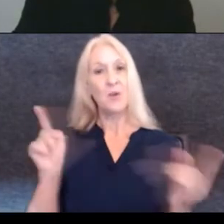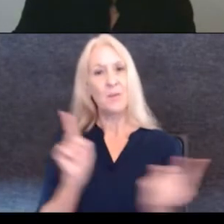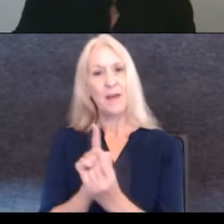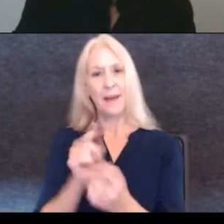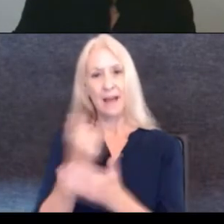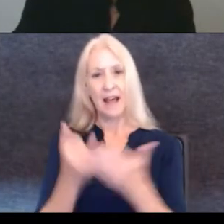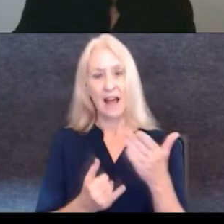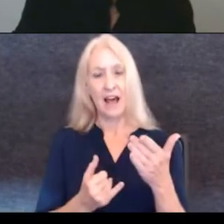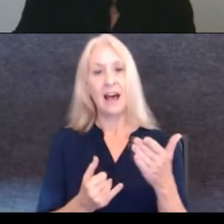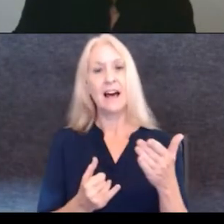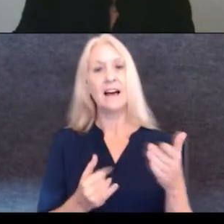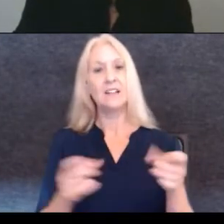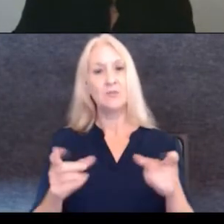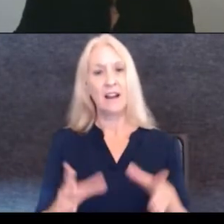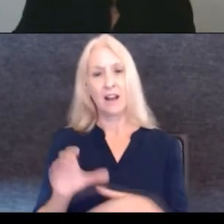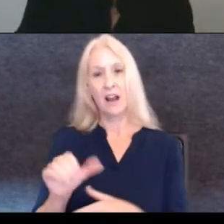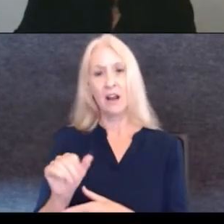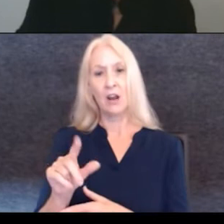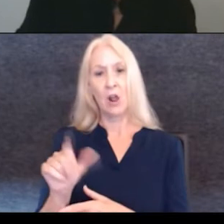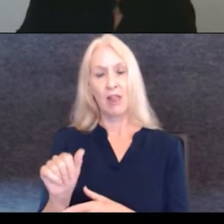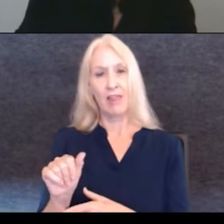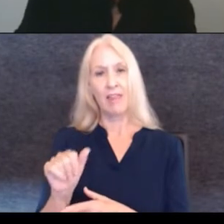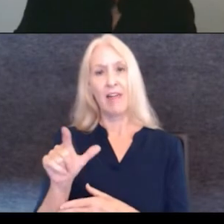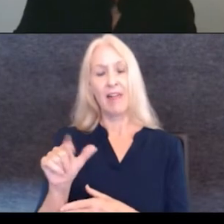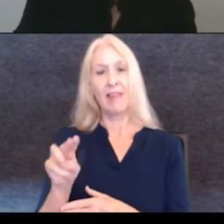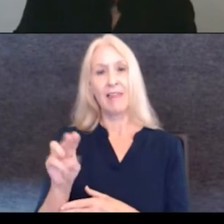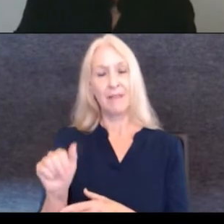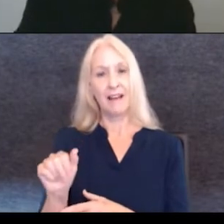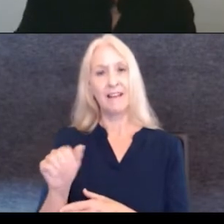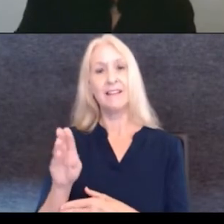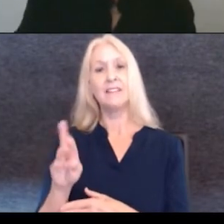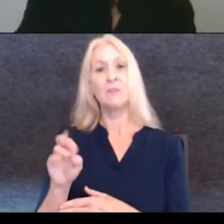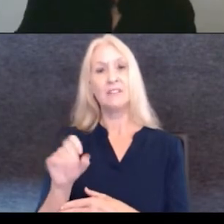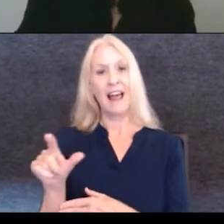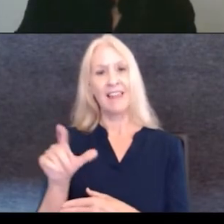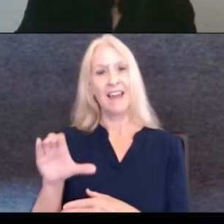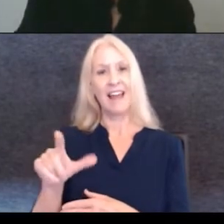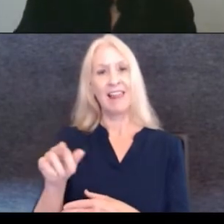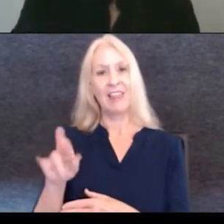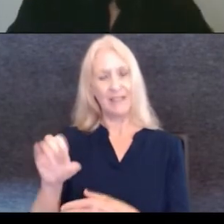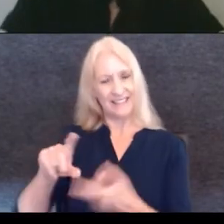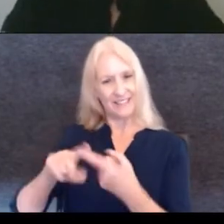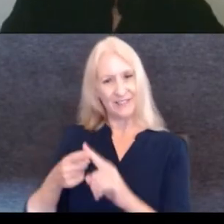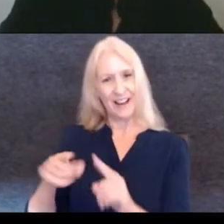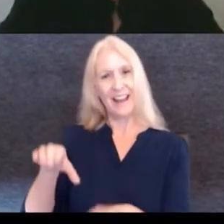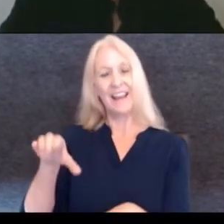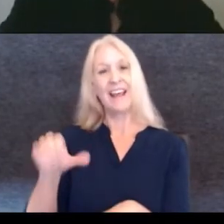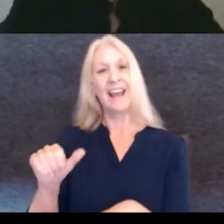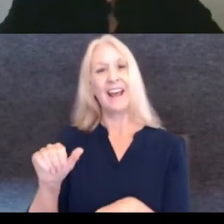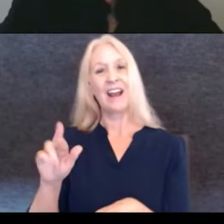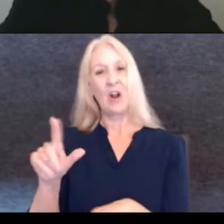Carla Lima. So Carla is Brazilian and Clarice is a friend of Carla's. And that's how we connected.